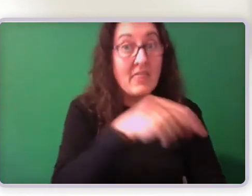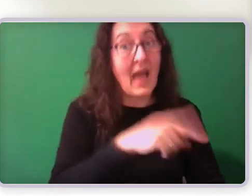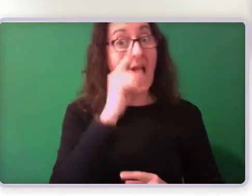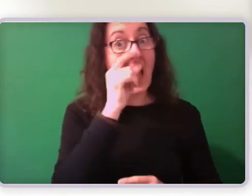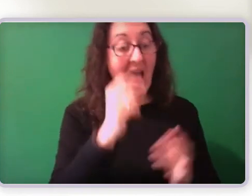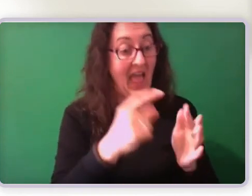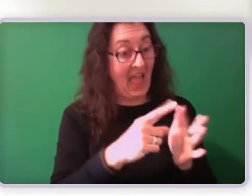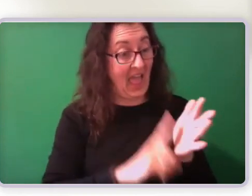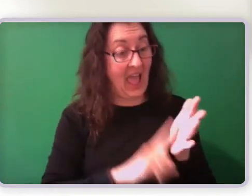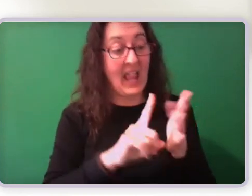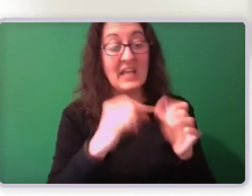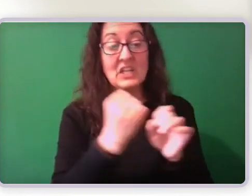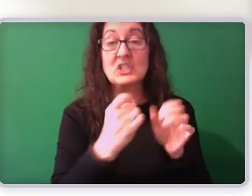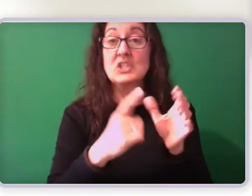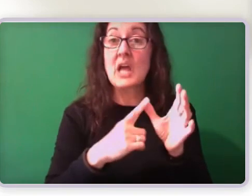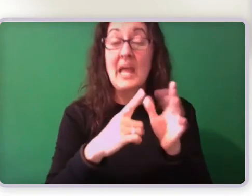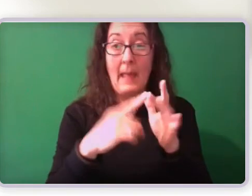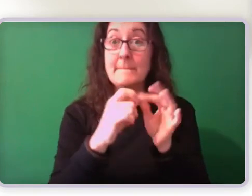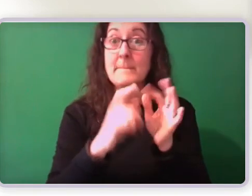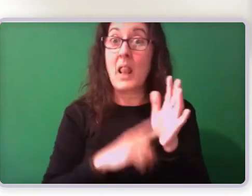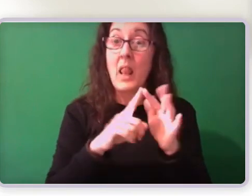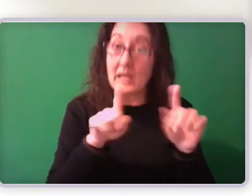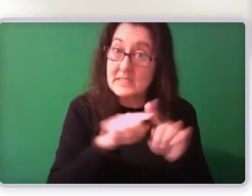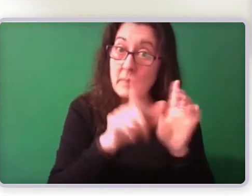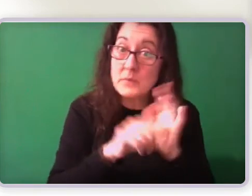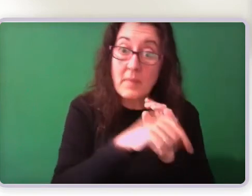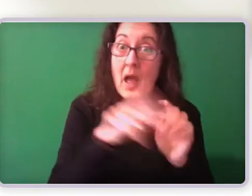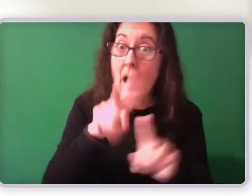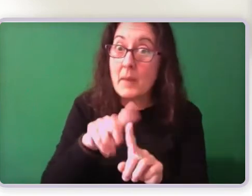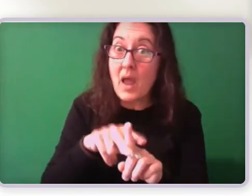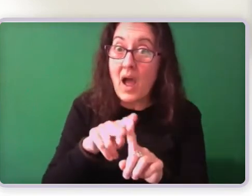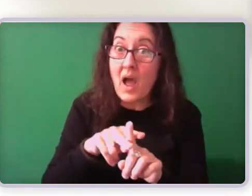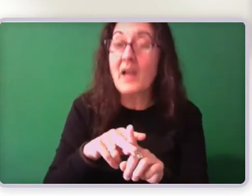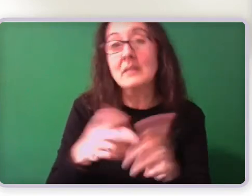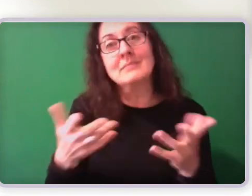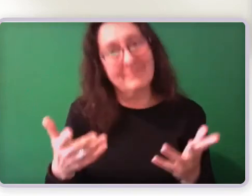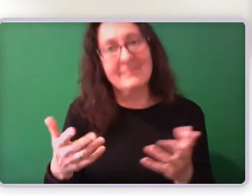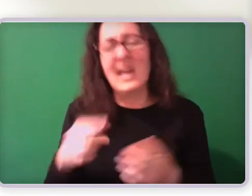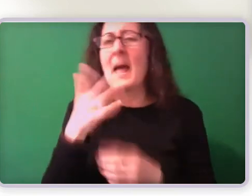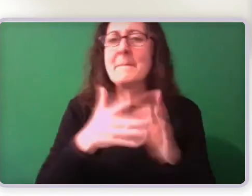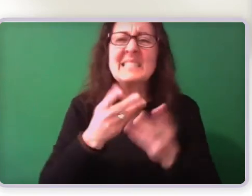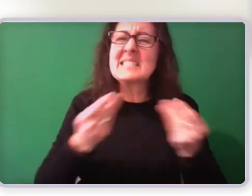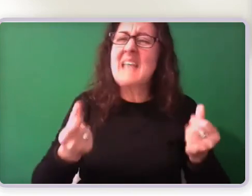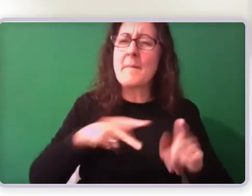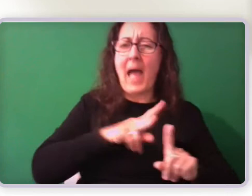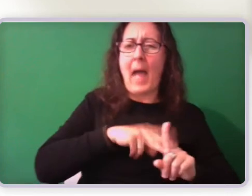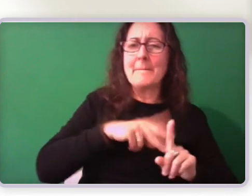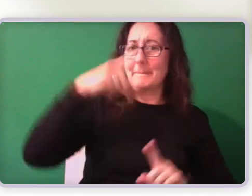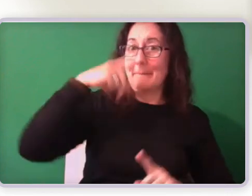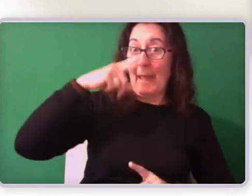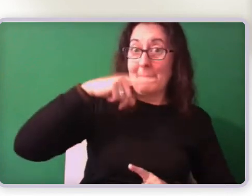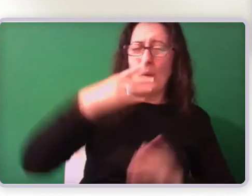challenging for applicants who may not have understood fully what they were applying for or what they needed to do to be successful.